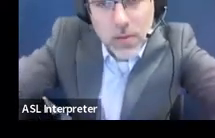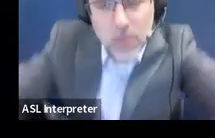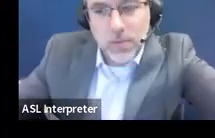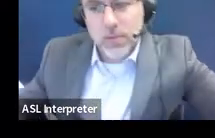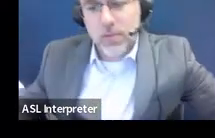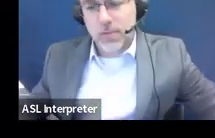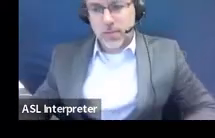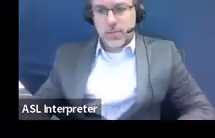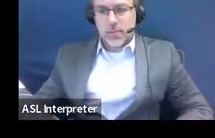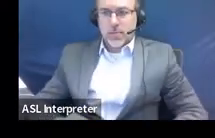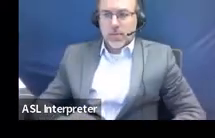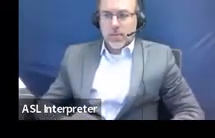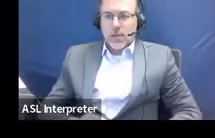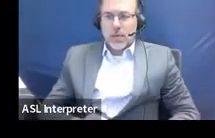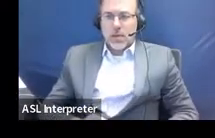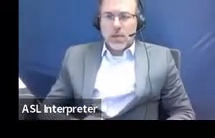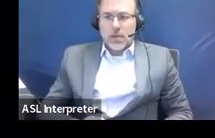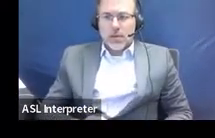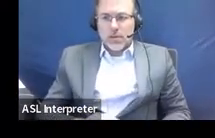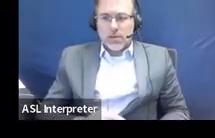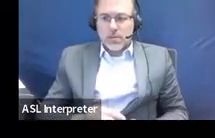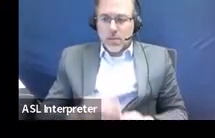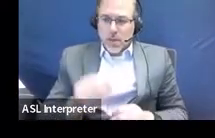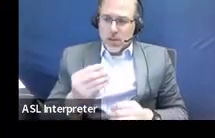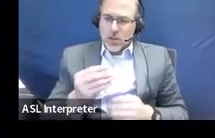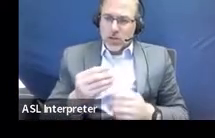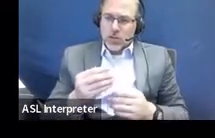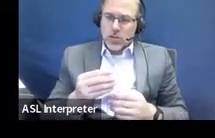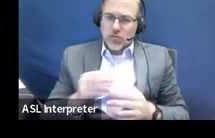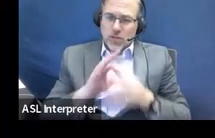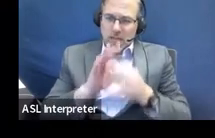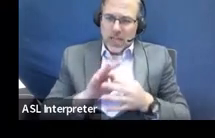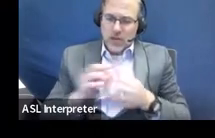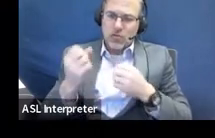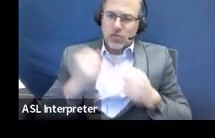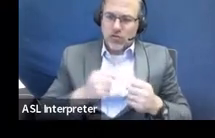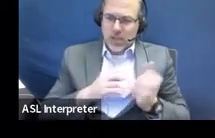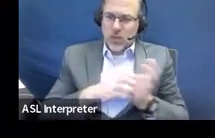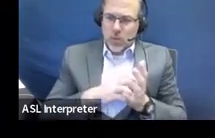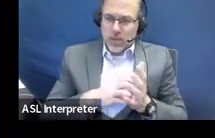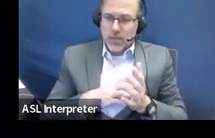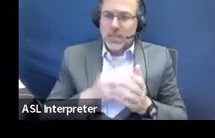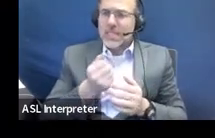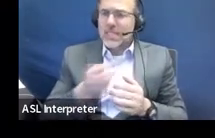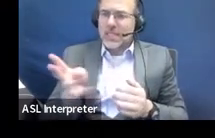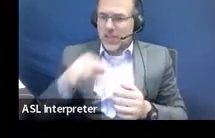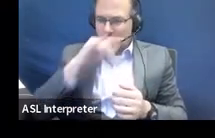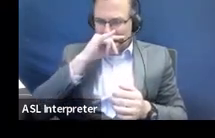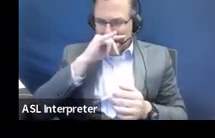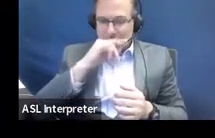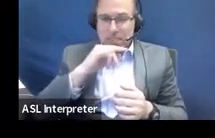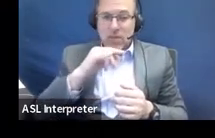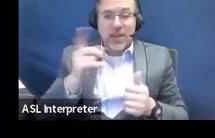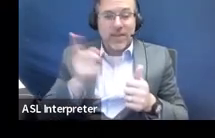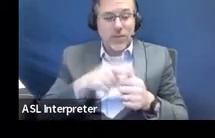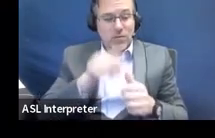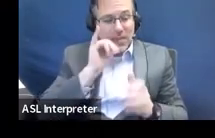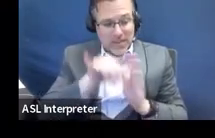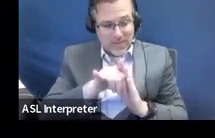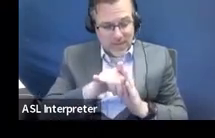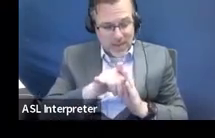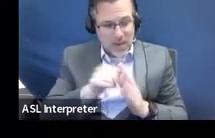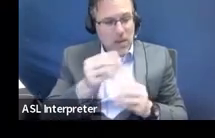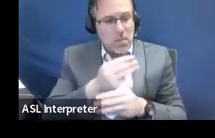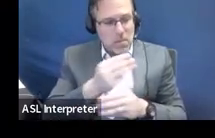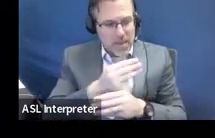kids who, at one point, you know, when they were first identified with a learning disability map was a strength. But then